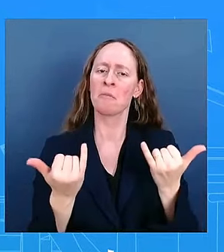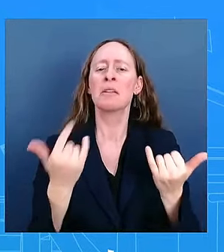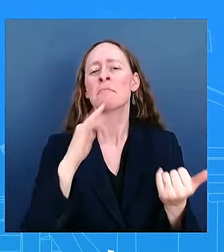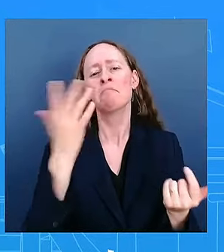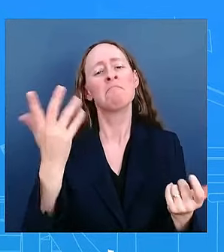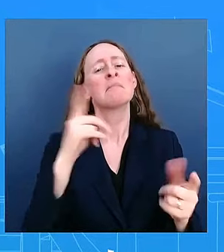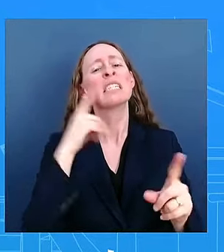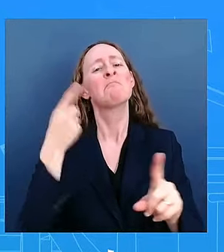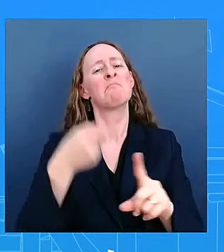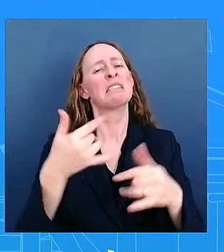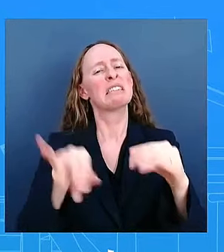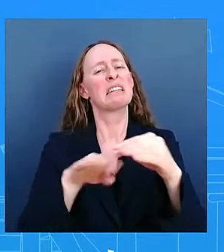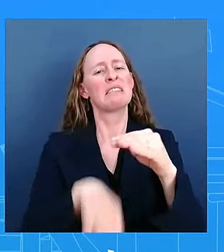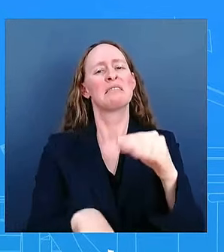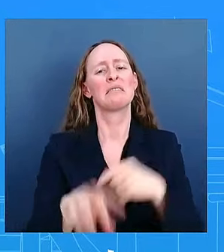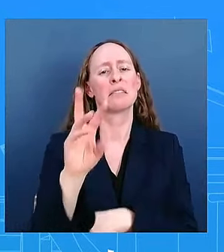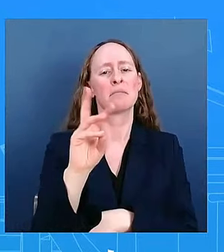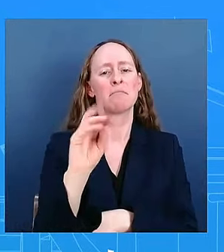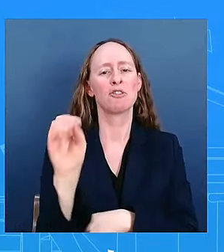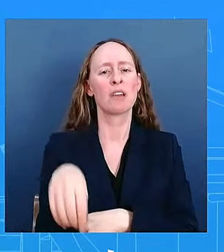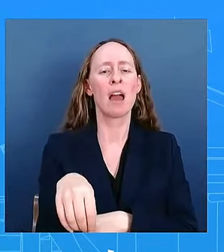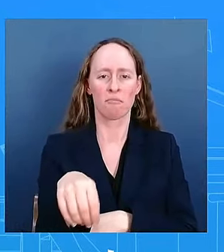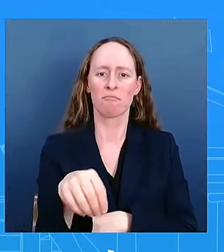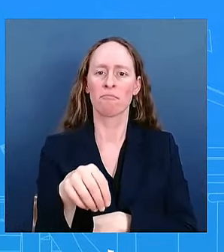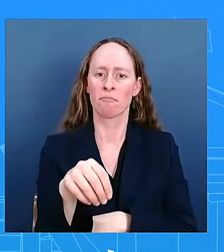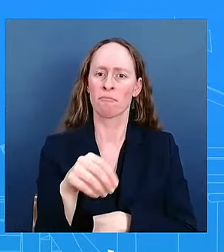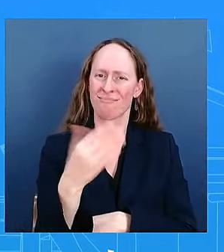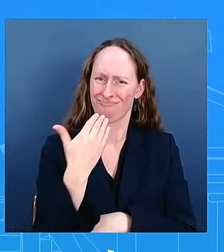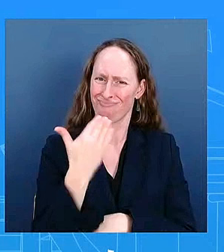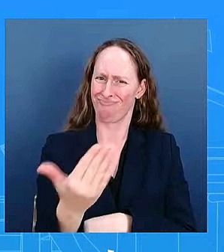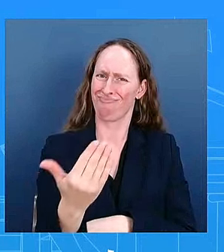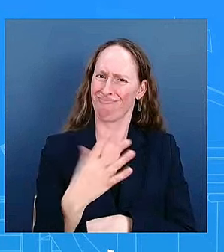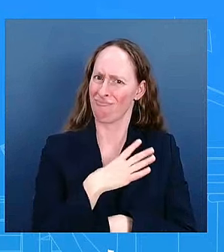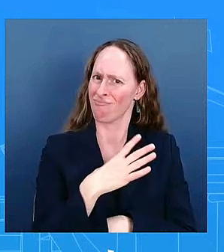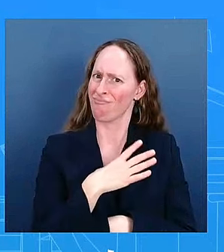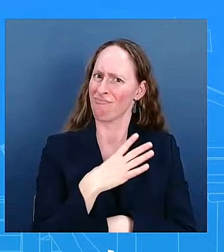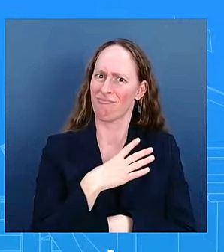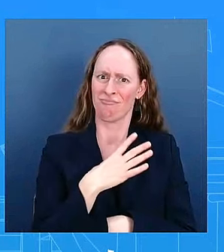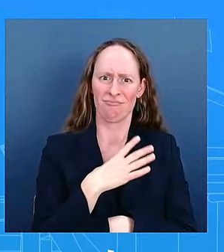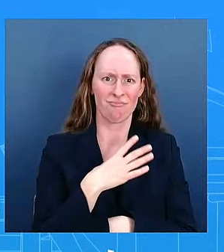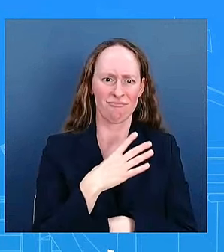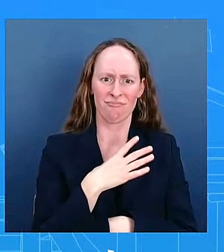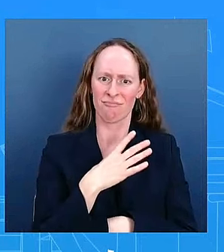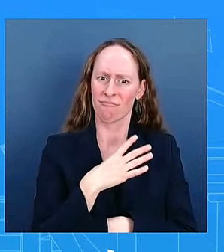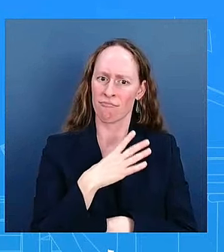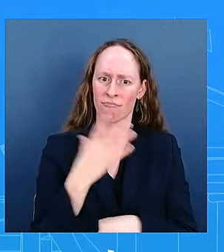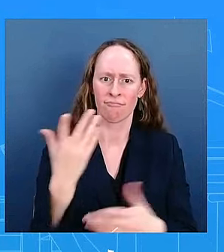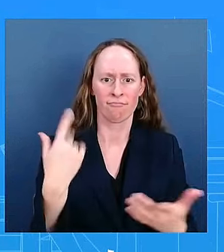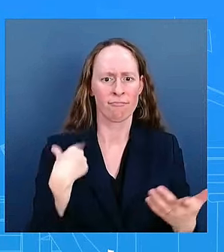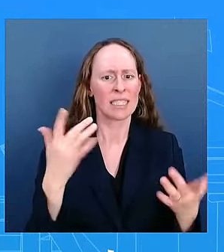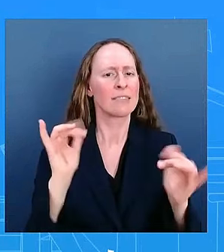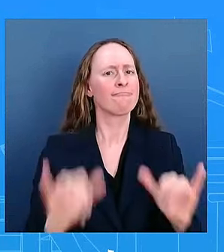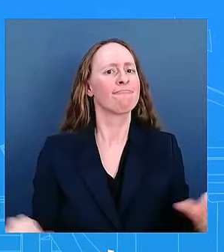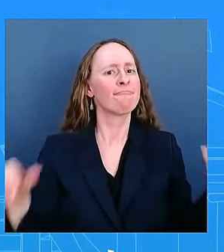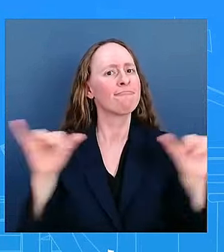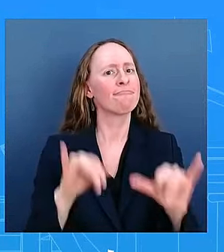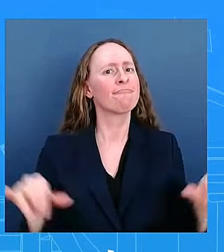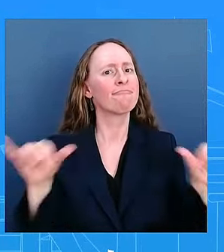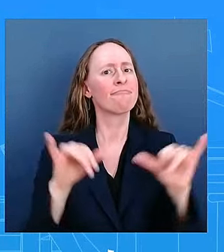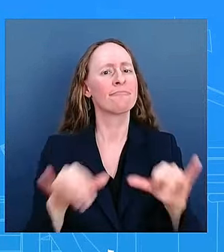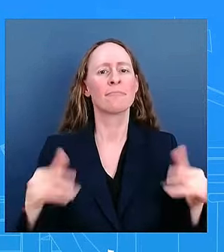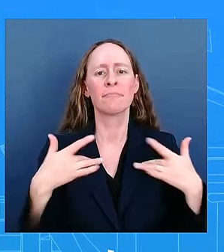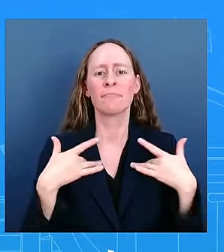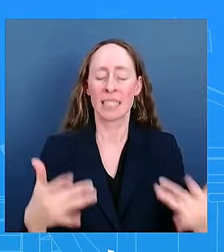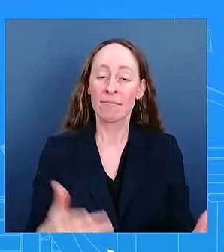well relative to historical trends i think the key here is that when thinking about debt we have to think about debt service as a share of